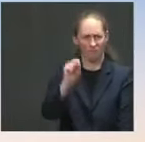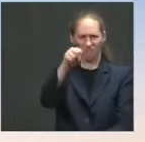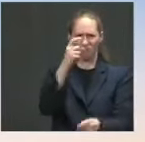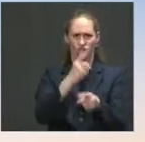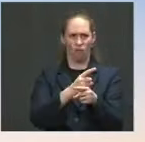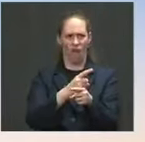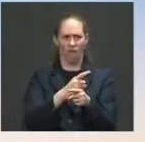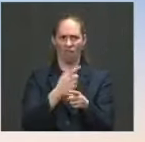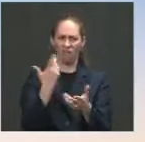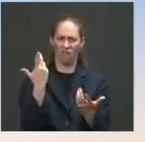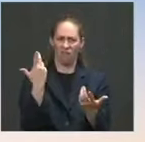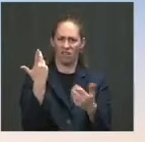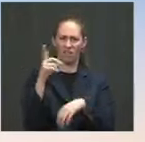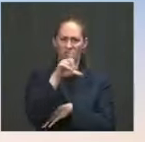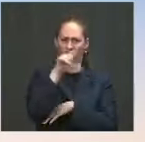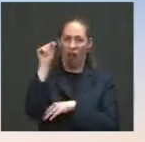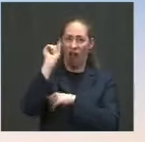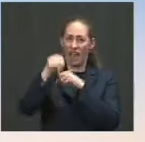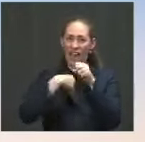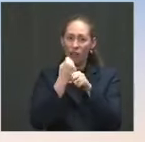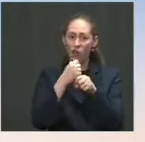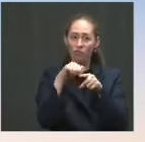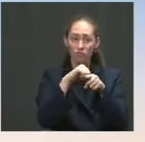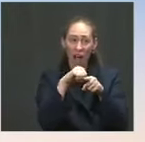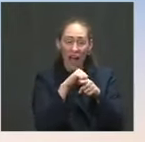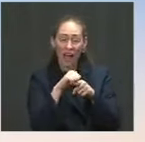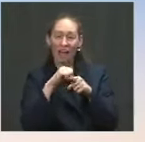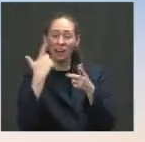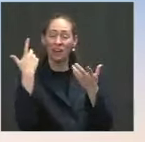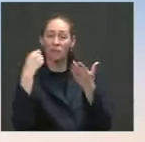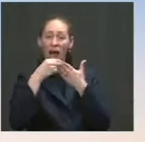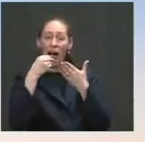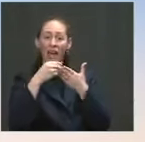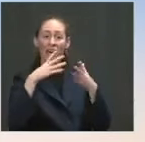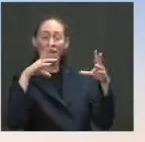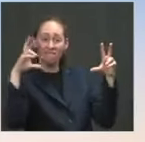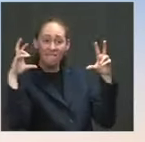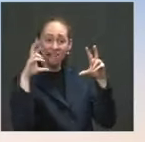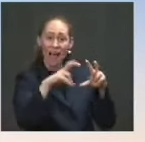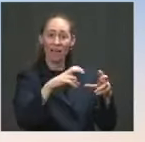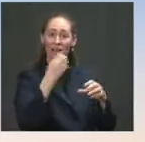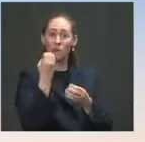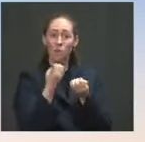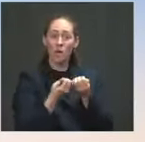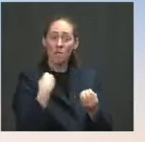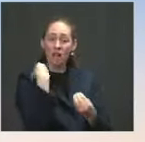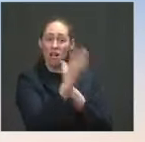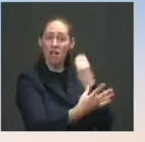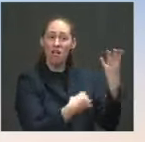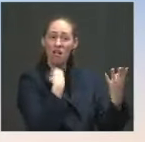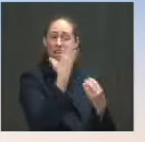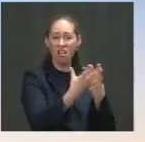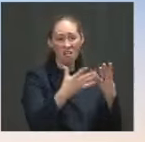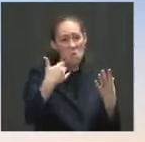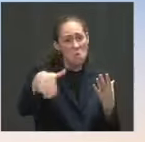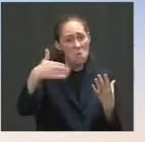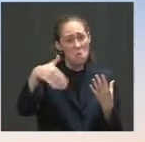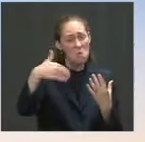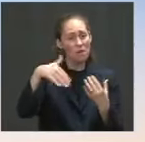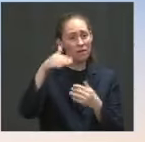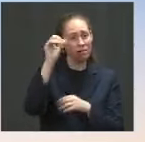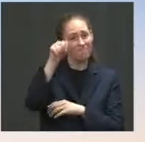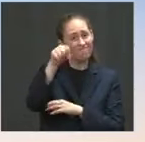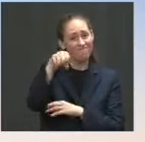point, of training, of assistance, of security equipment that has been provided is extensive. And we are continuing to propose